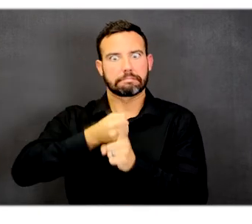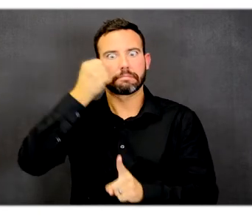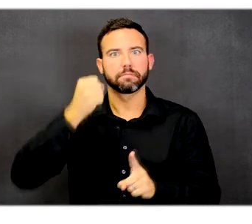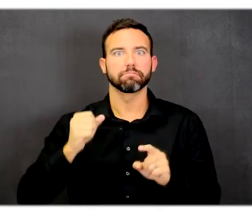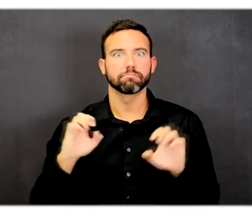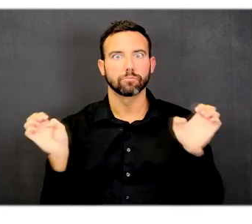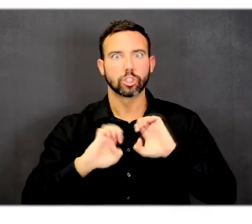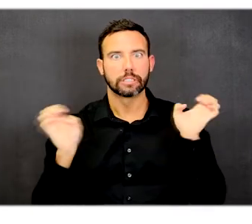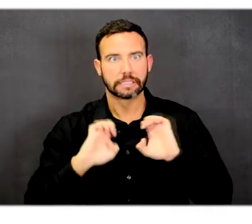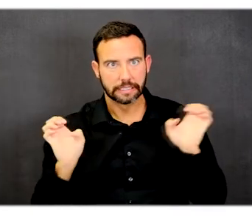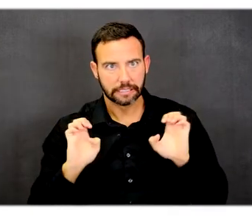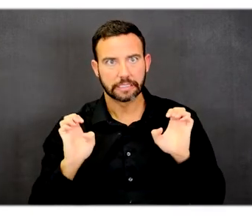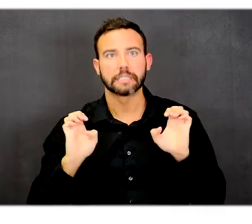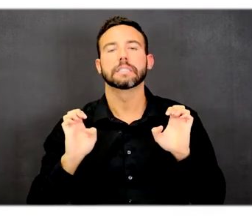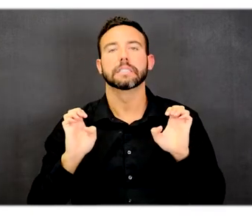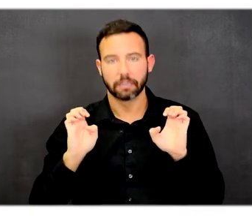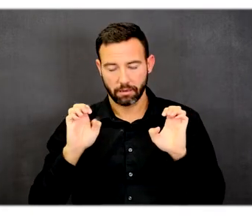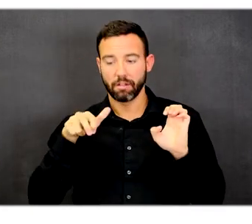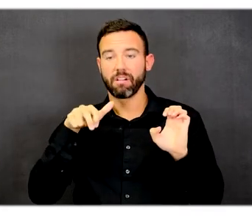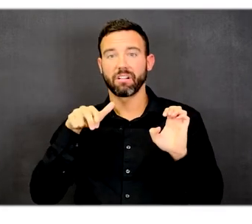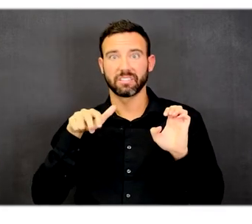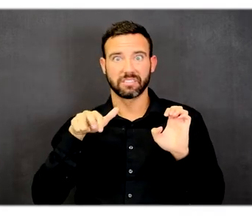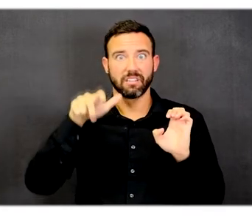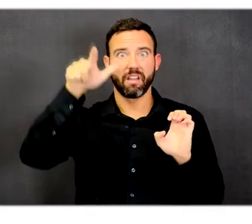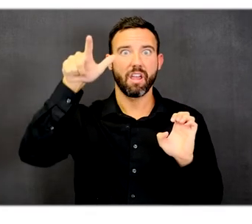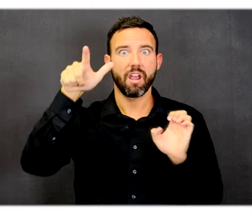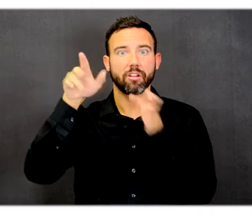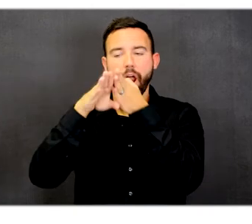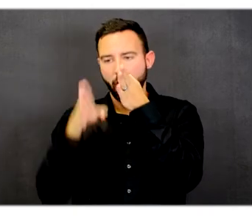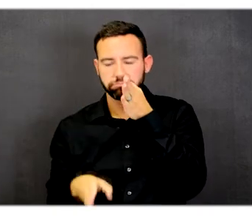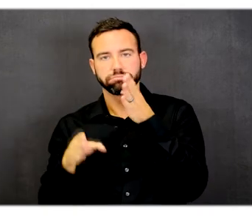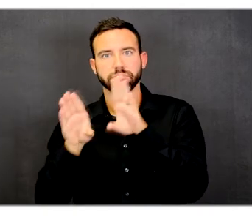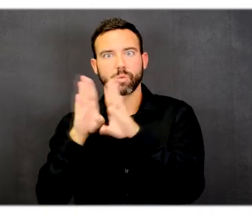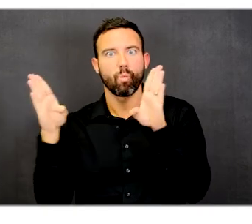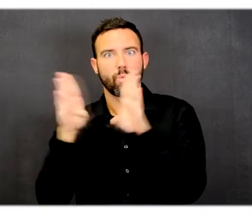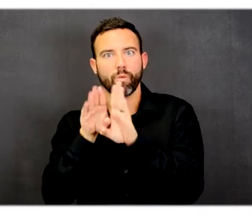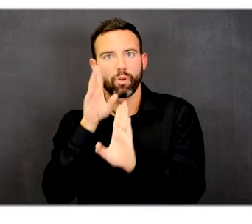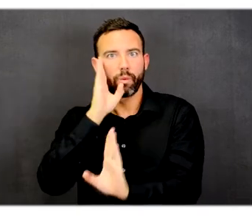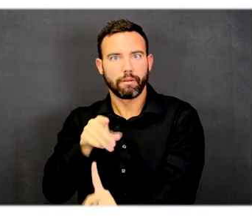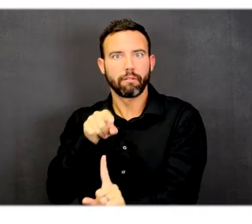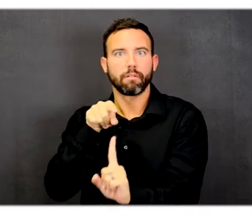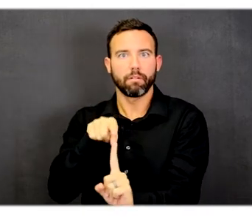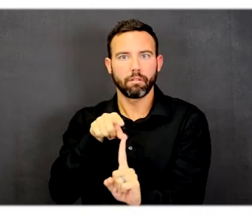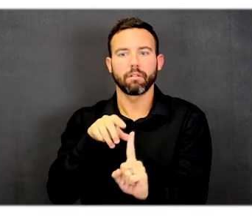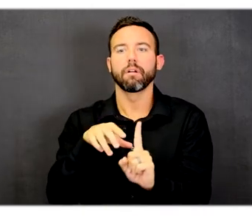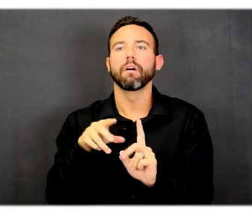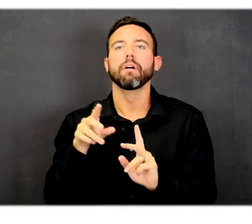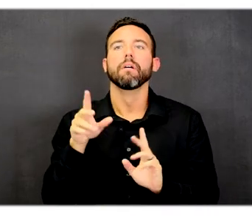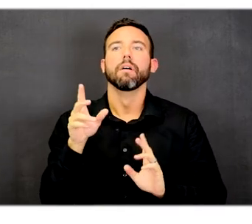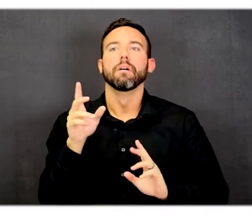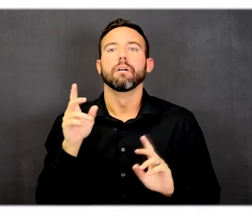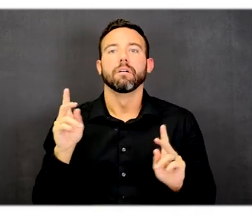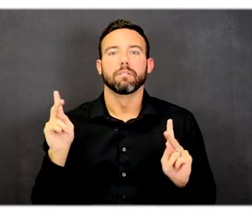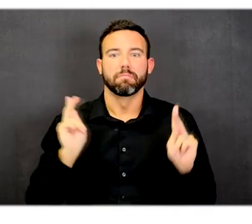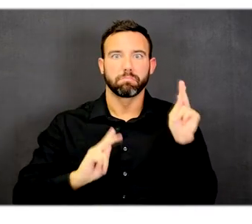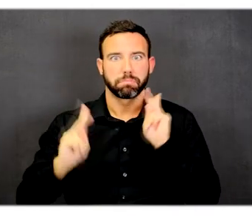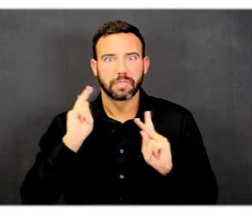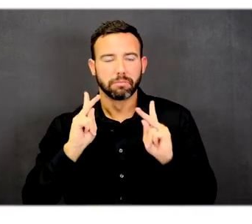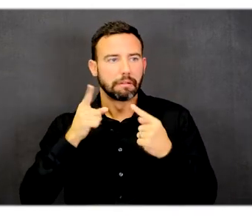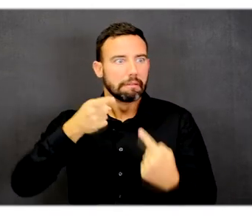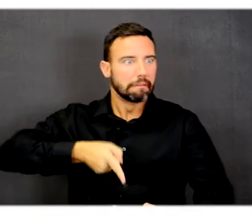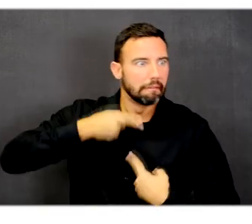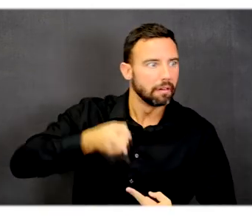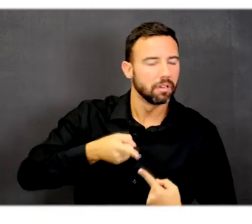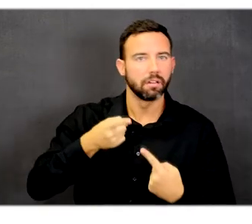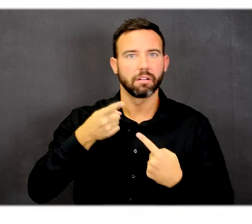fire doors that drop down on the staircase area. It has areas of refuge for people that have accessibility issues